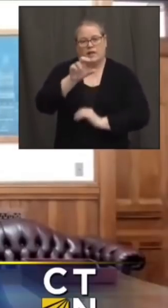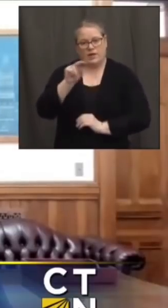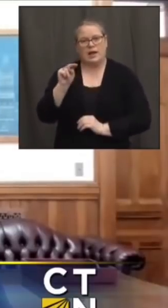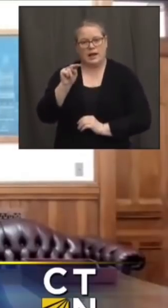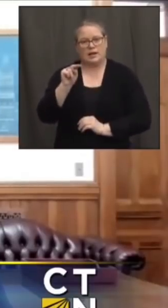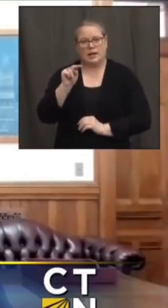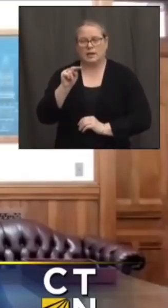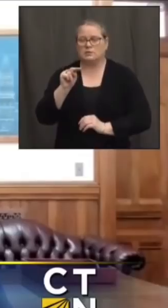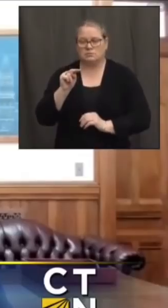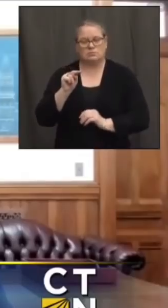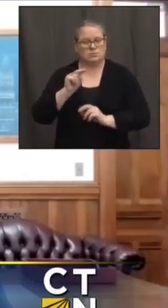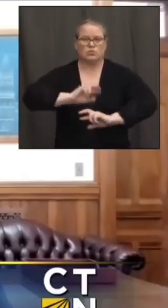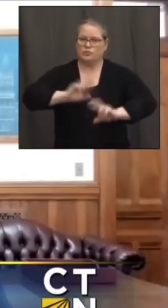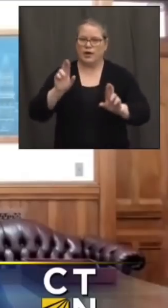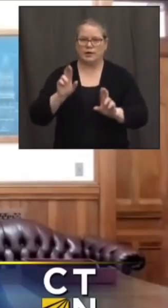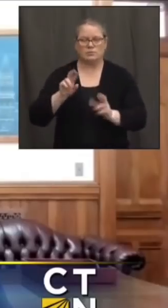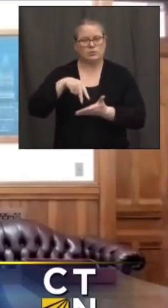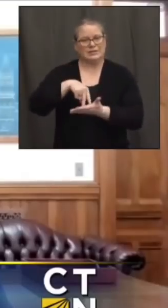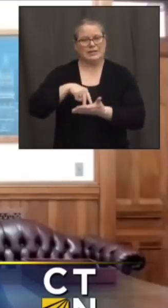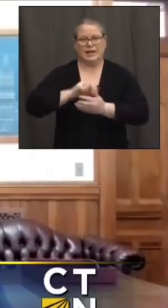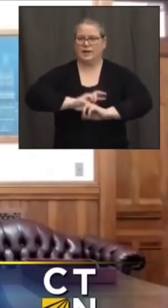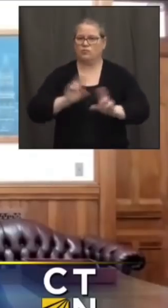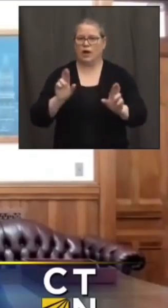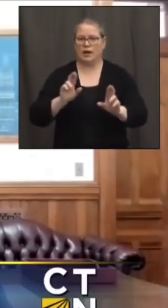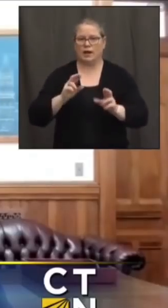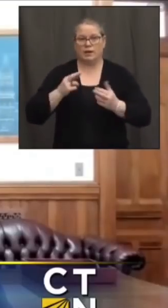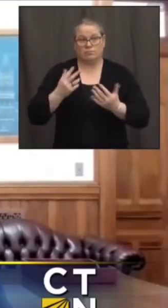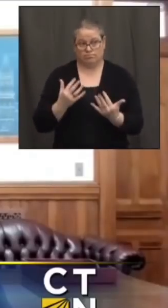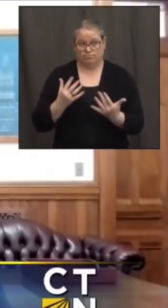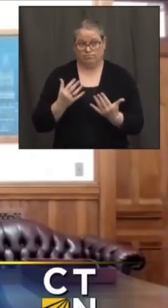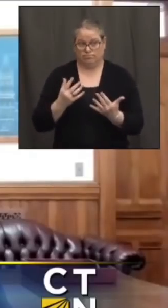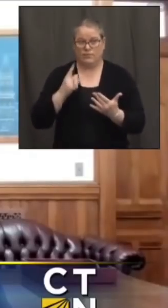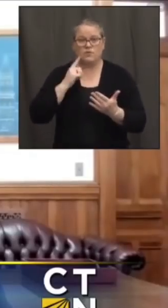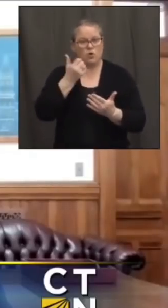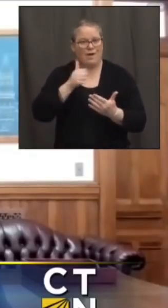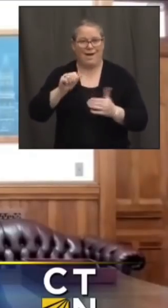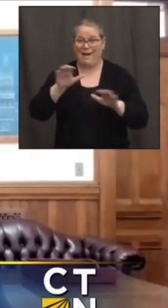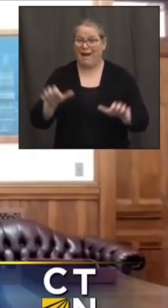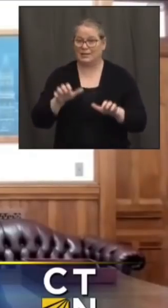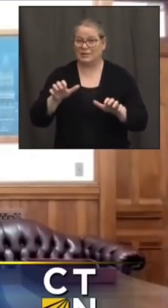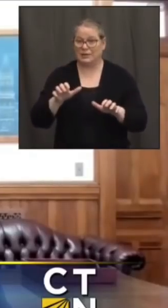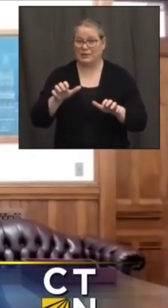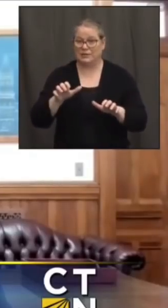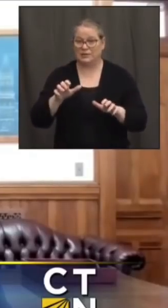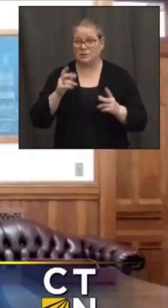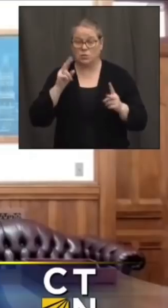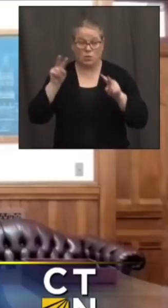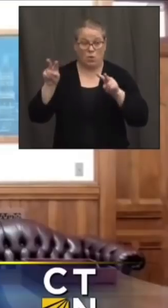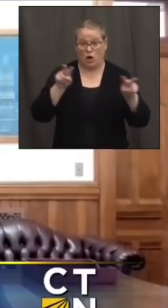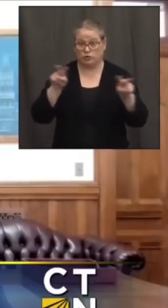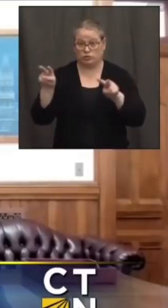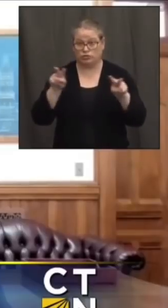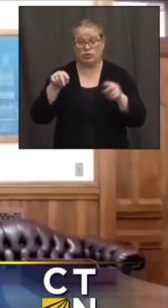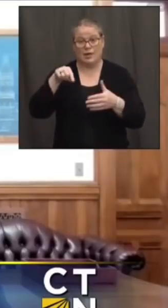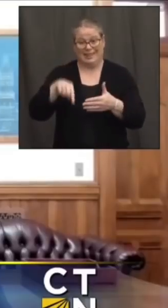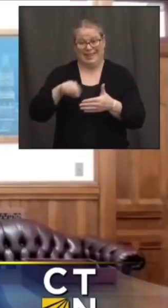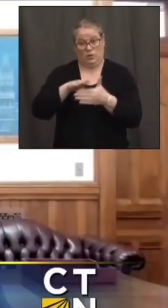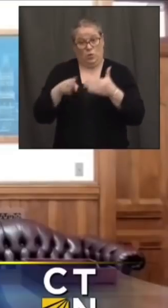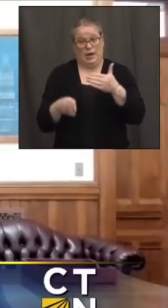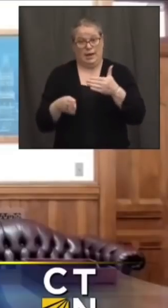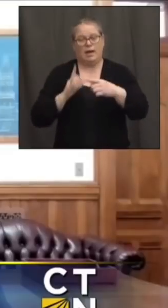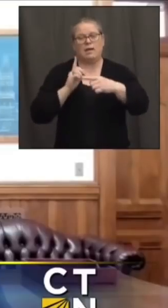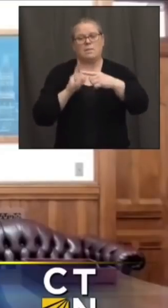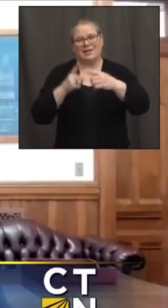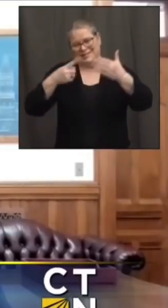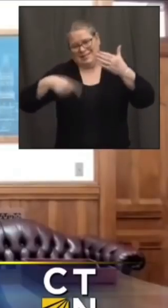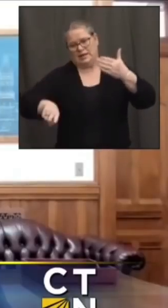elements will stand ready uh for any activities that will look to happen not only uh on this weekend but through the